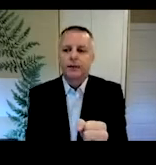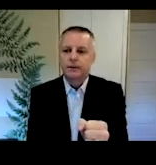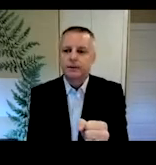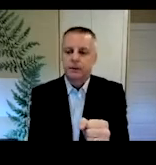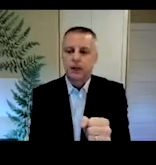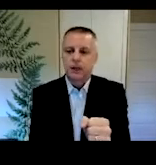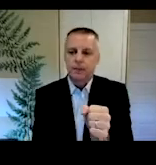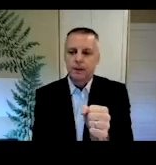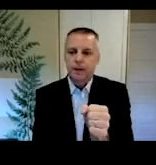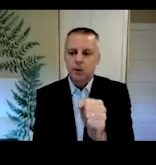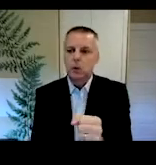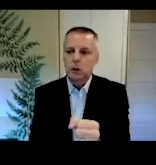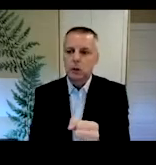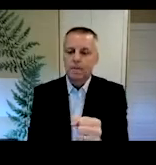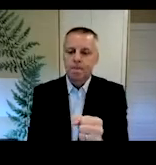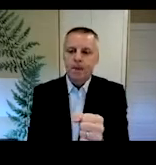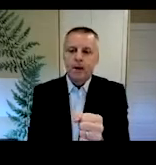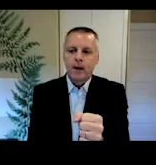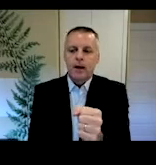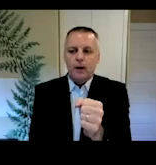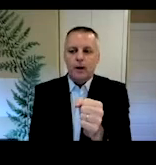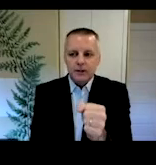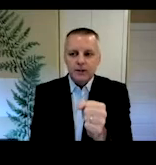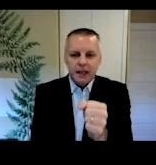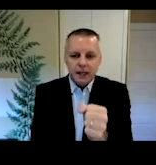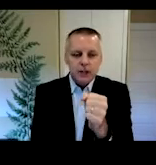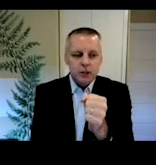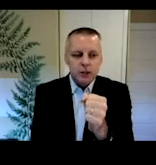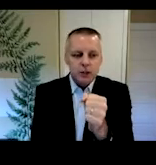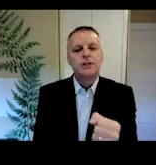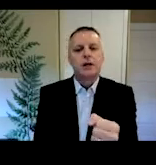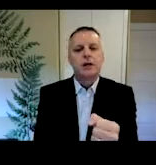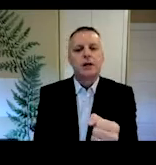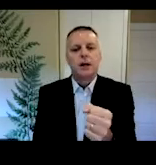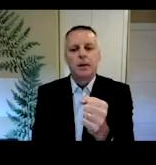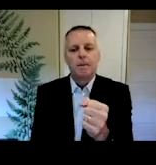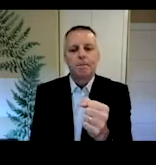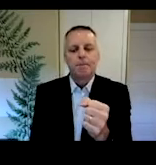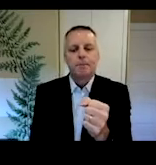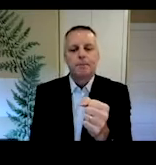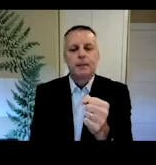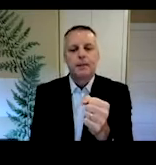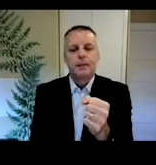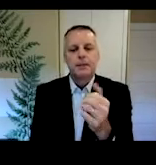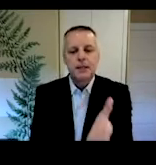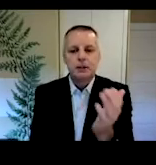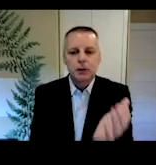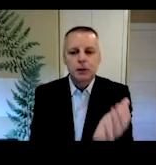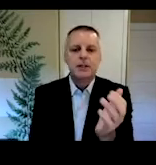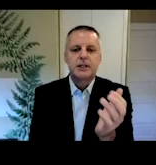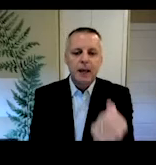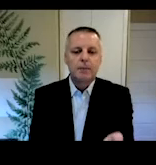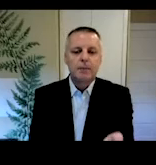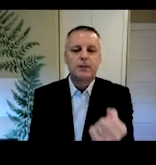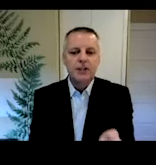facing our field. Okay. As a whole, our field doesn't do a great job, um, teaching